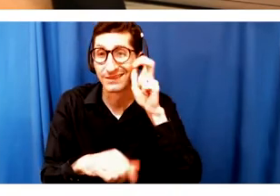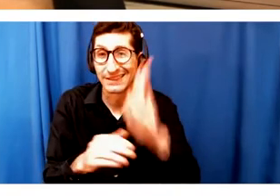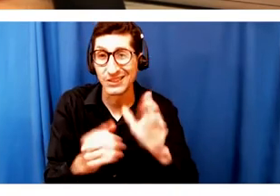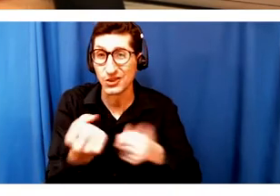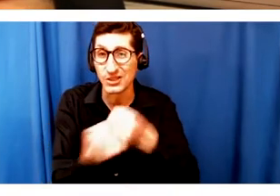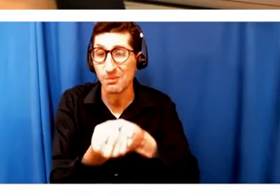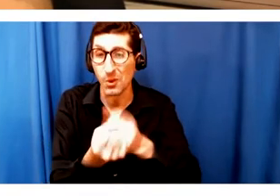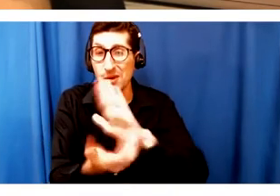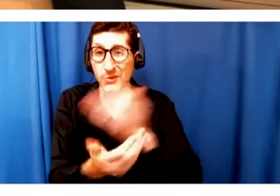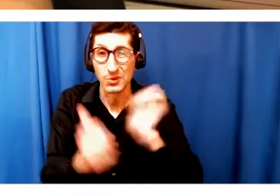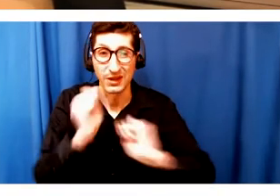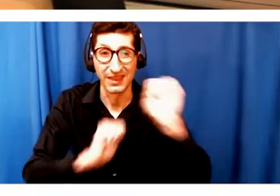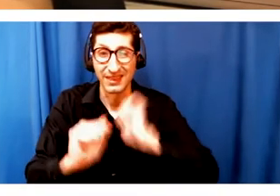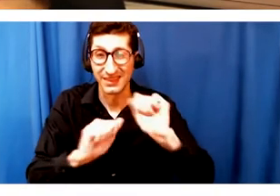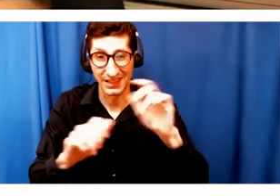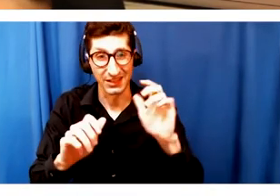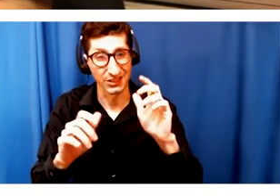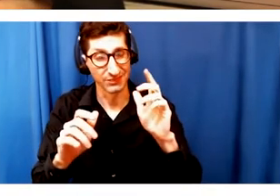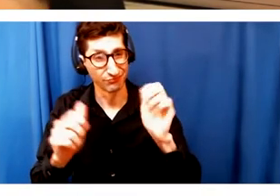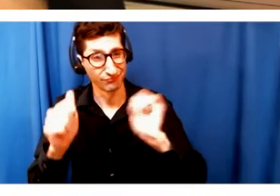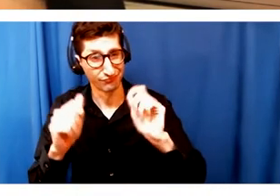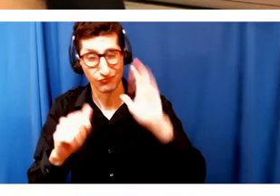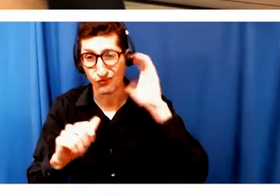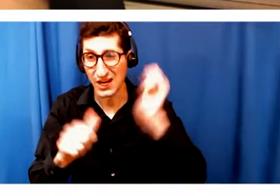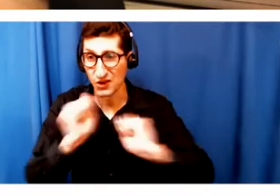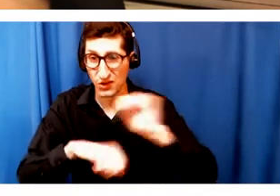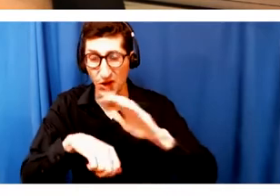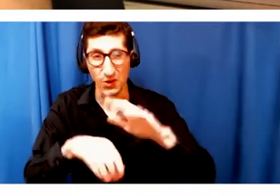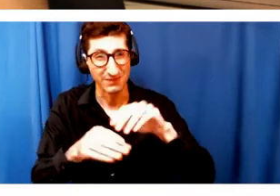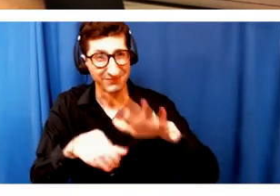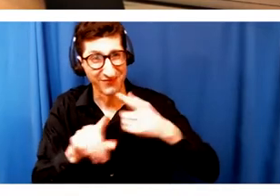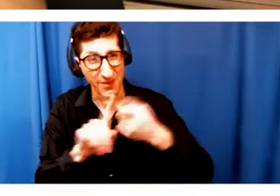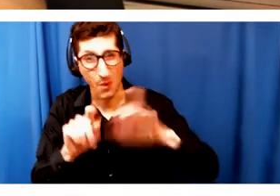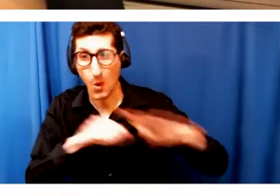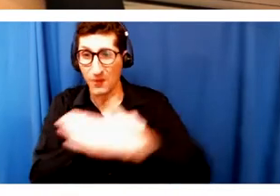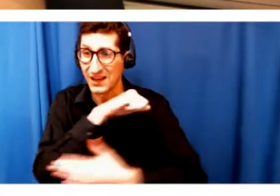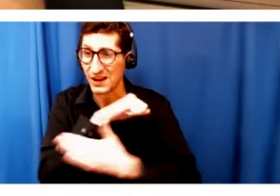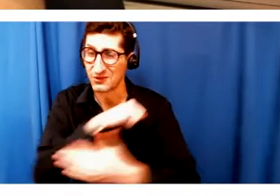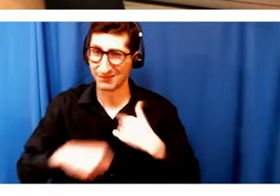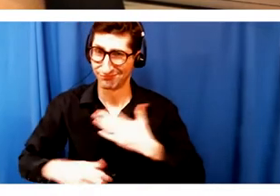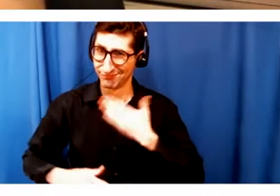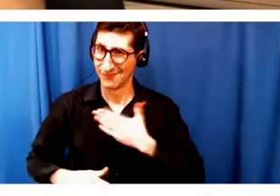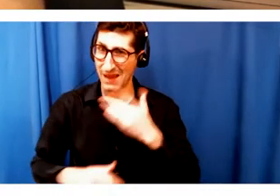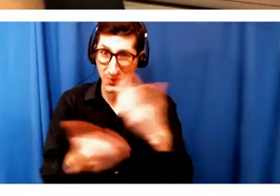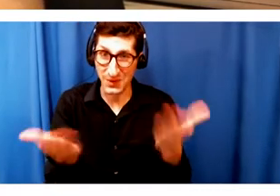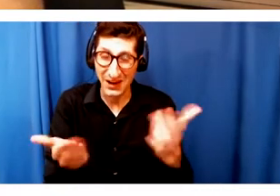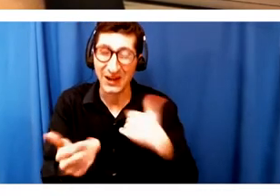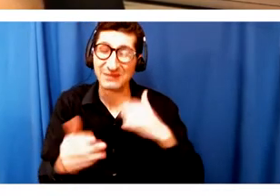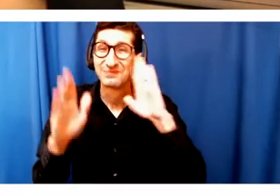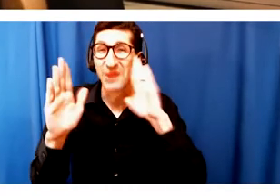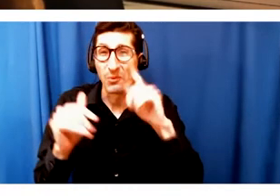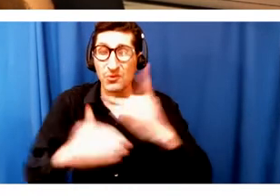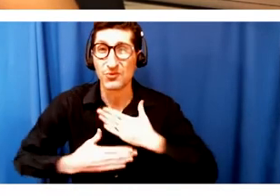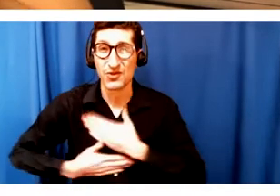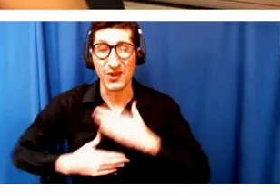in the country, so far as we can tell. I'm really, really glad you're here. I hope you've enjoyed the first morning of the Kitchen Kick line.